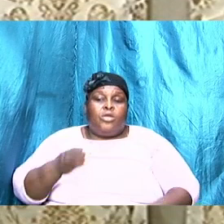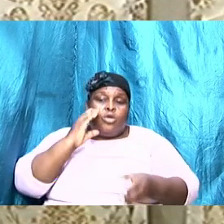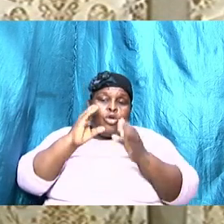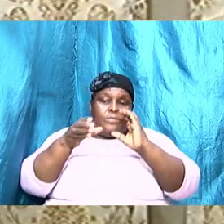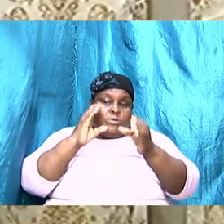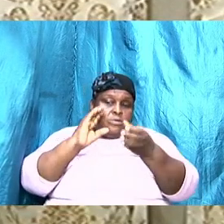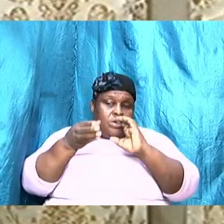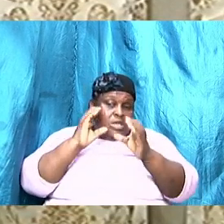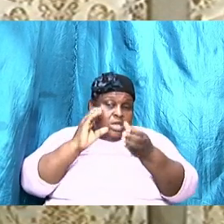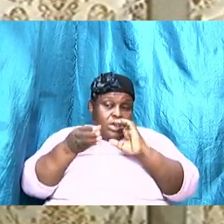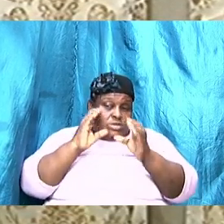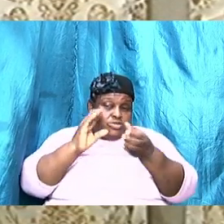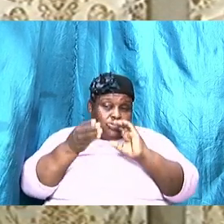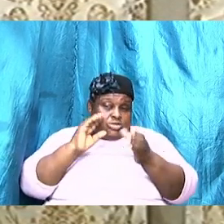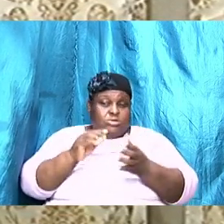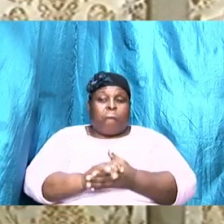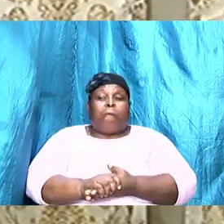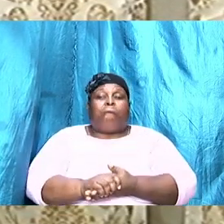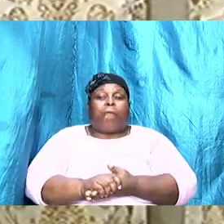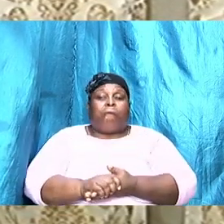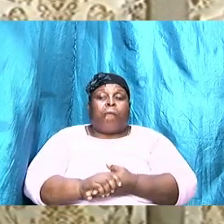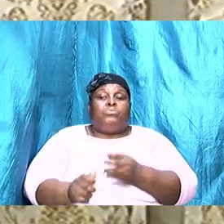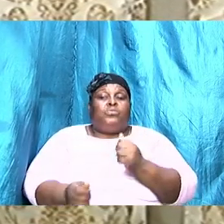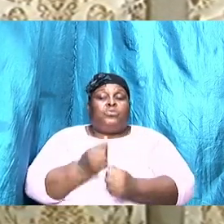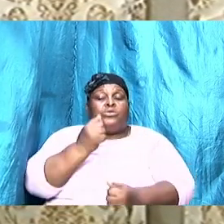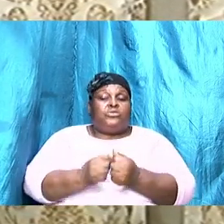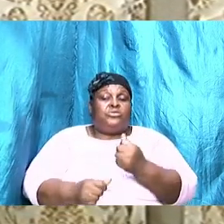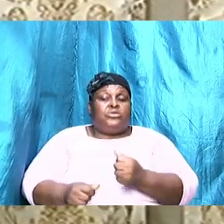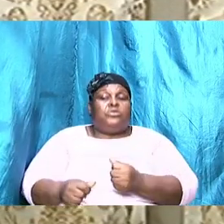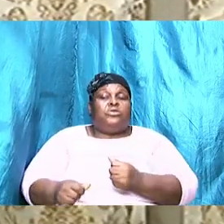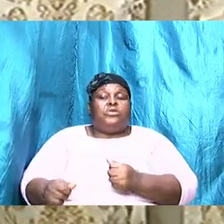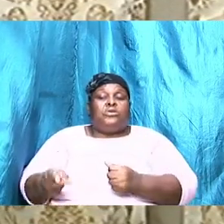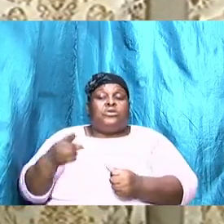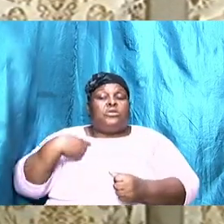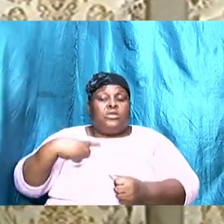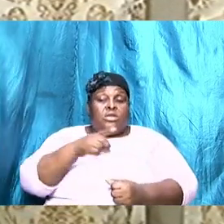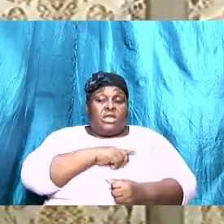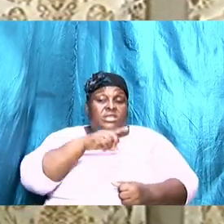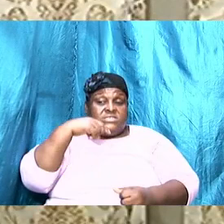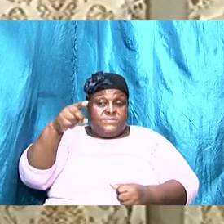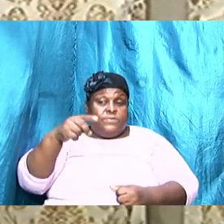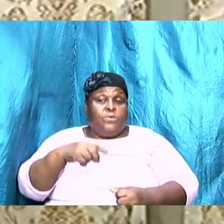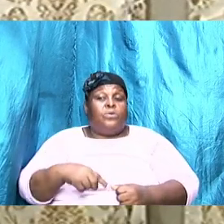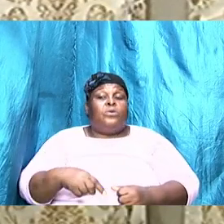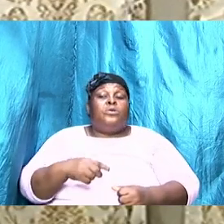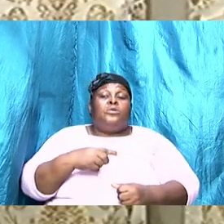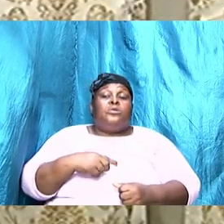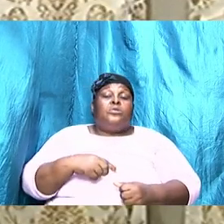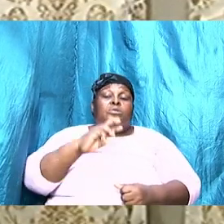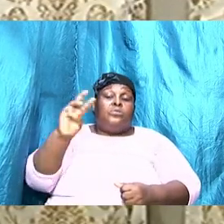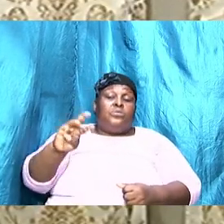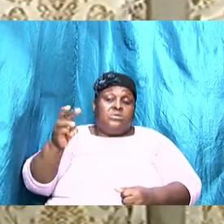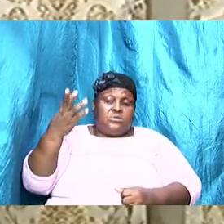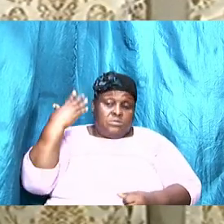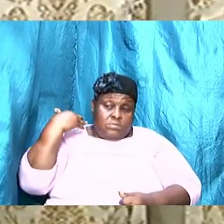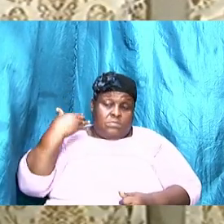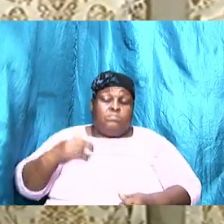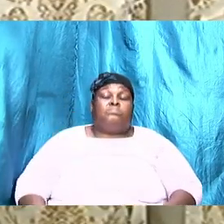which elders spoke about last week it also highlighted